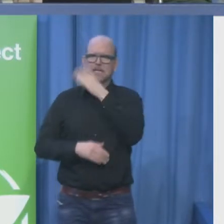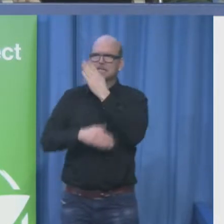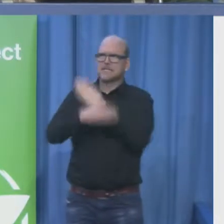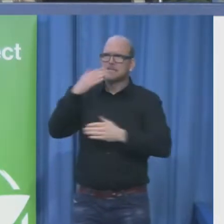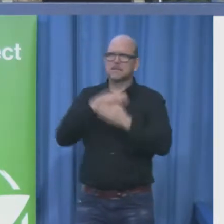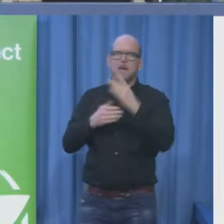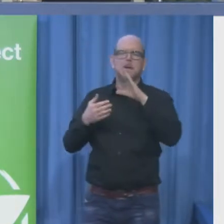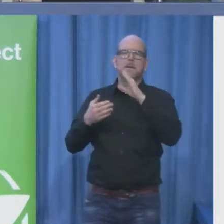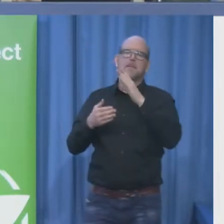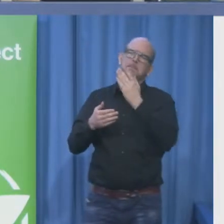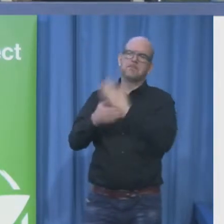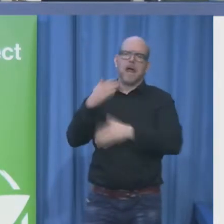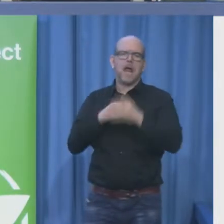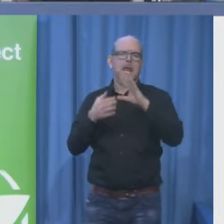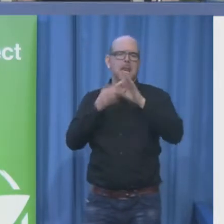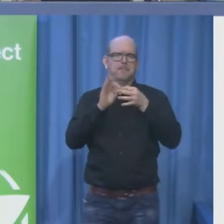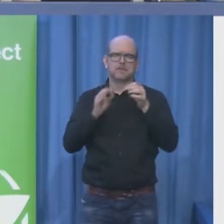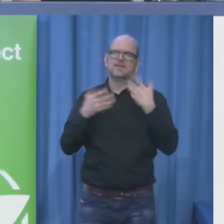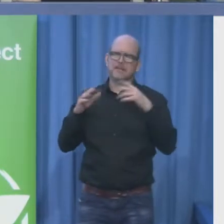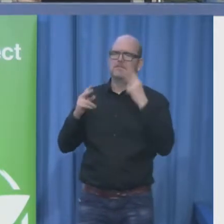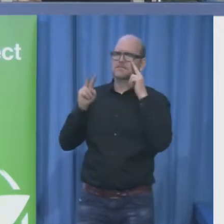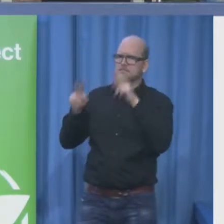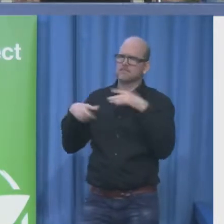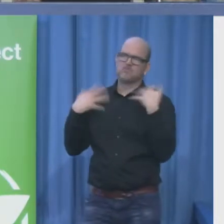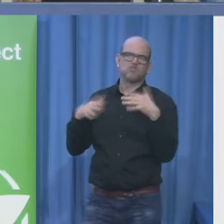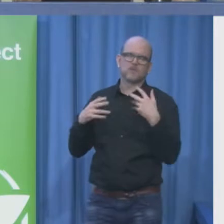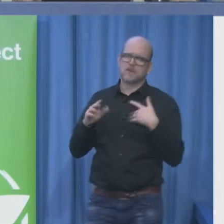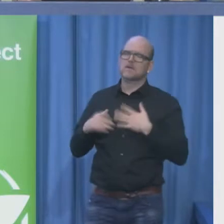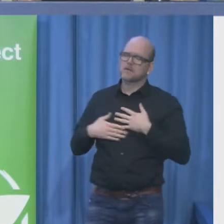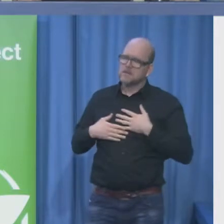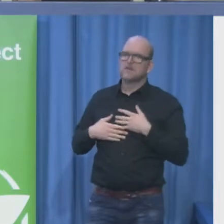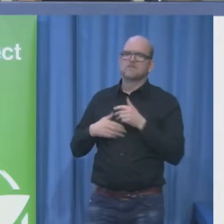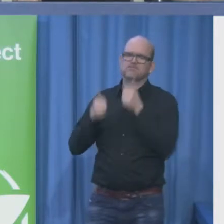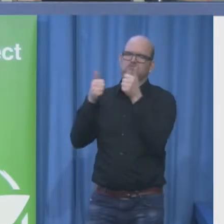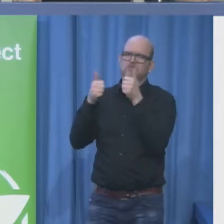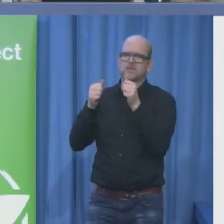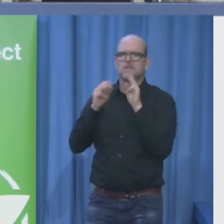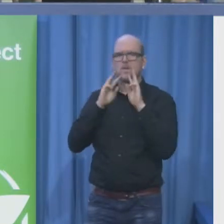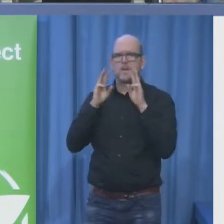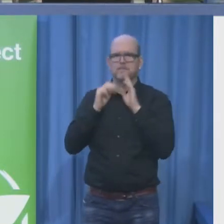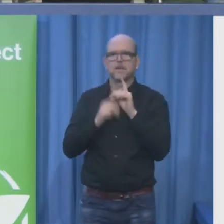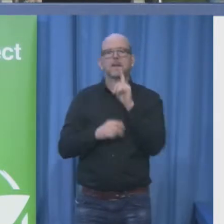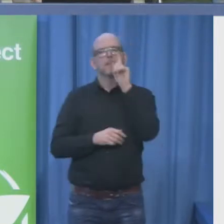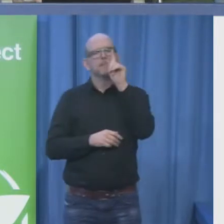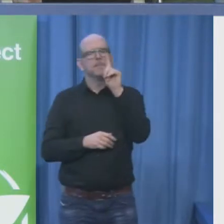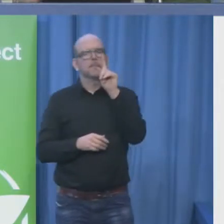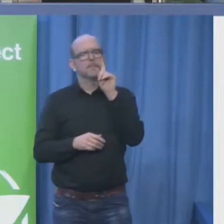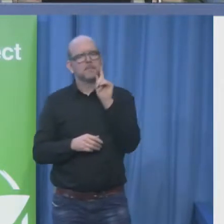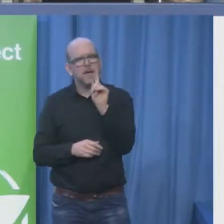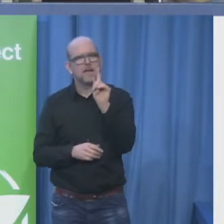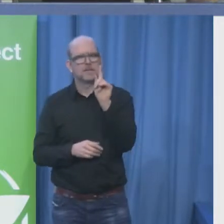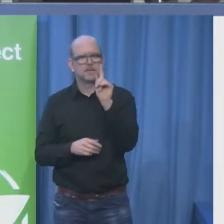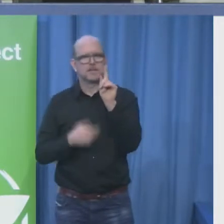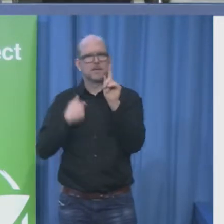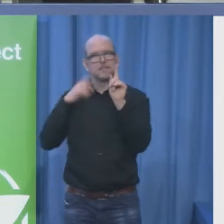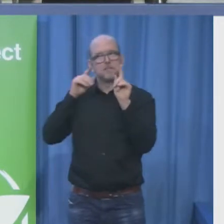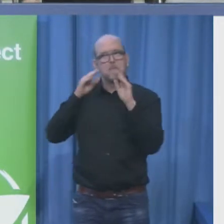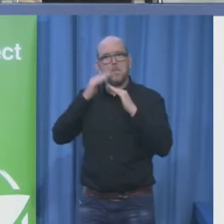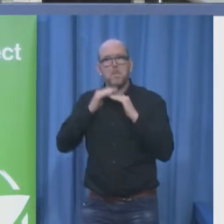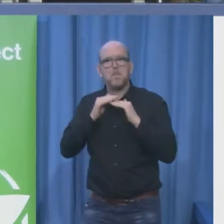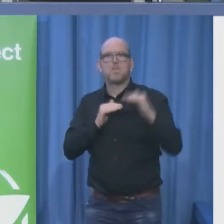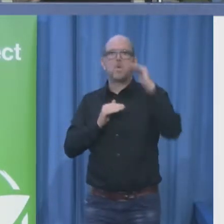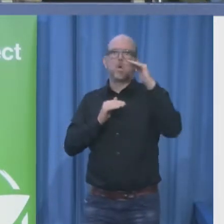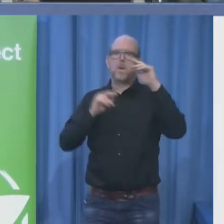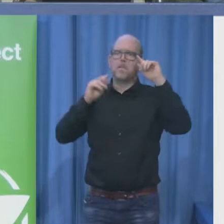appreciated was that they were willing to take a chance and go into this area of programming, what we have